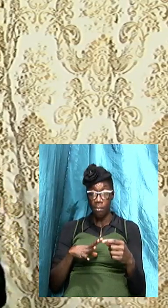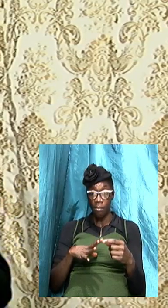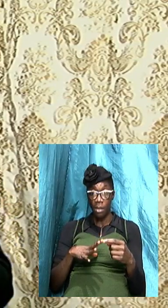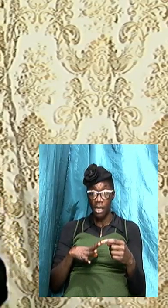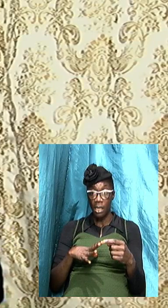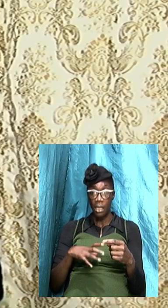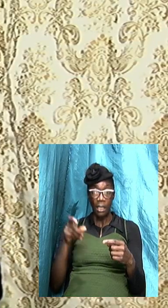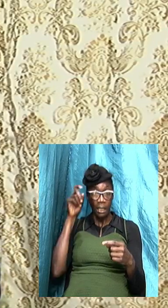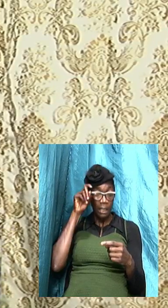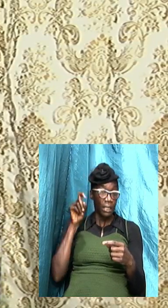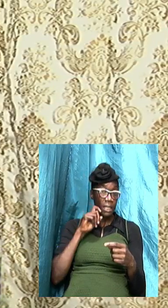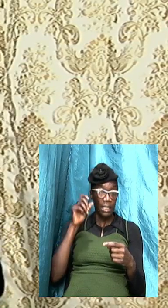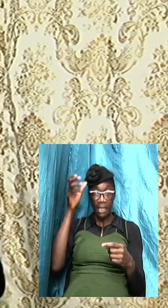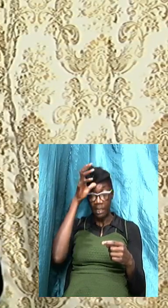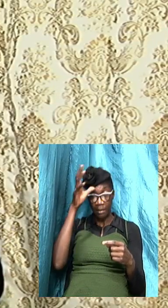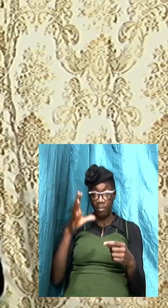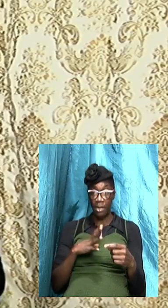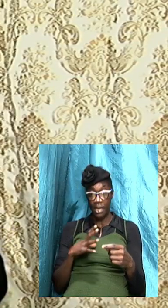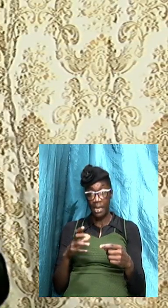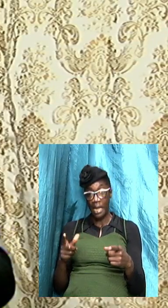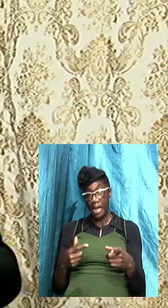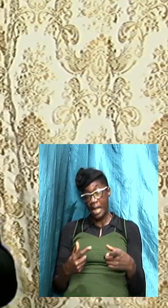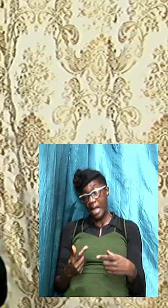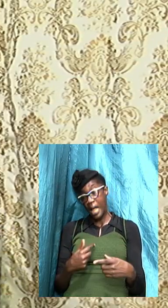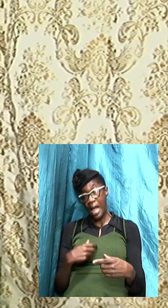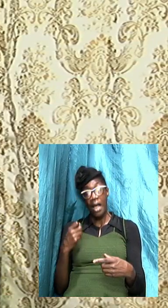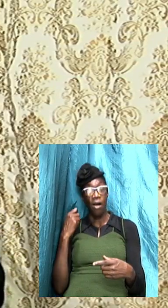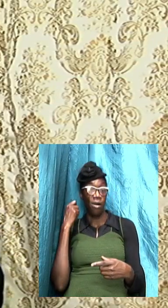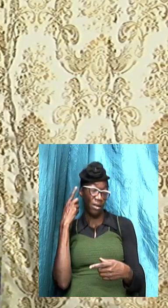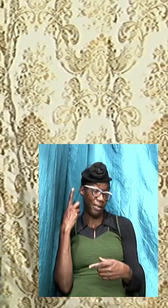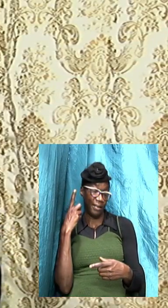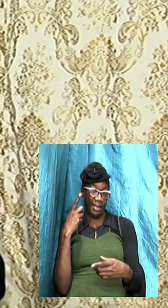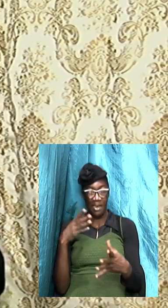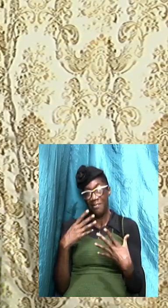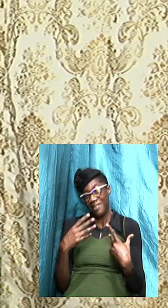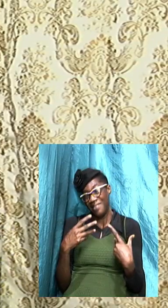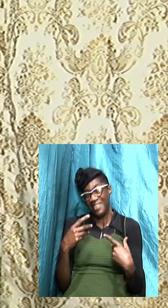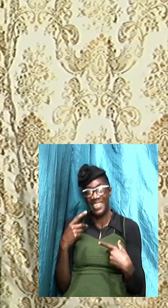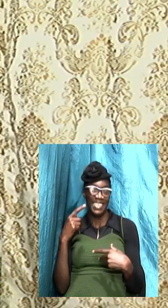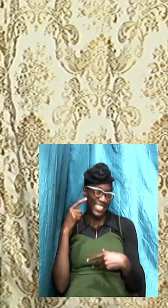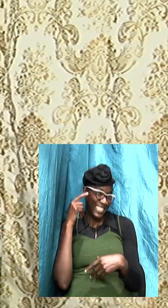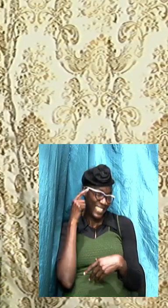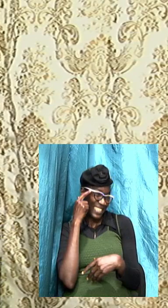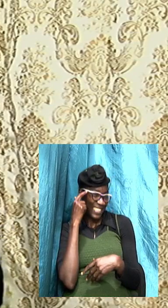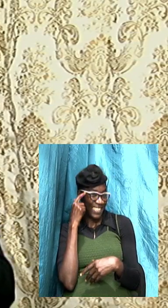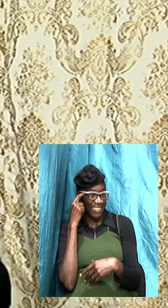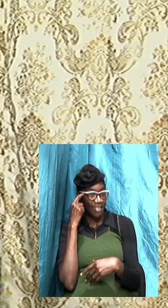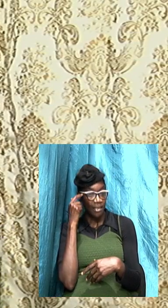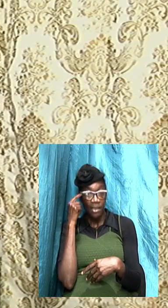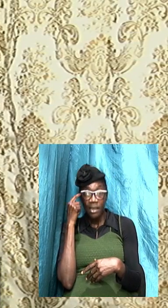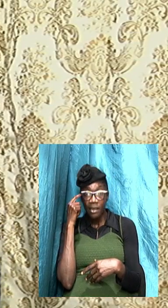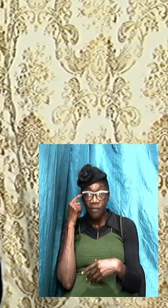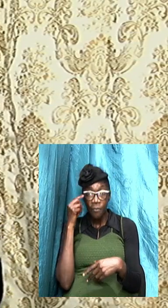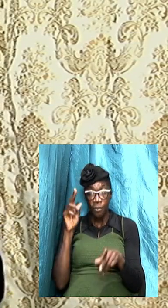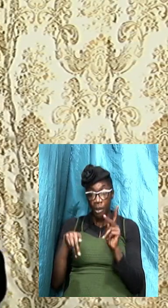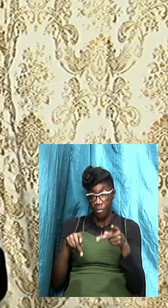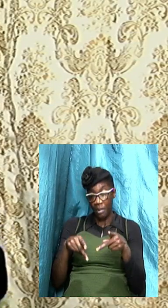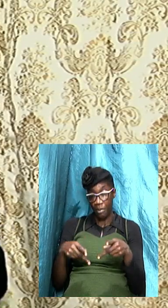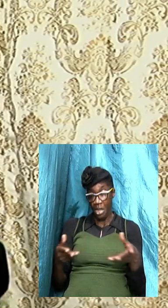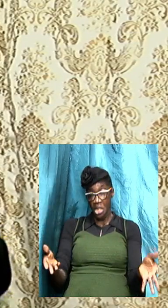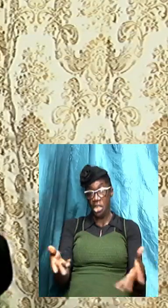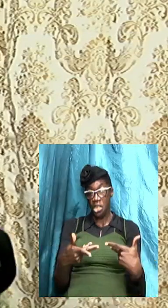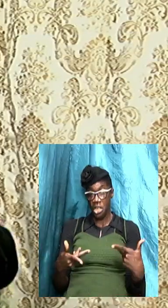mouth how you know I understand that this might be sensitive and persons that might be in the congregation and